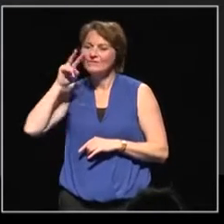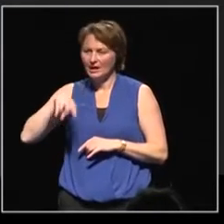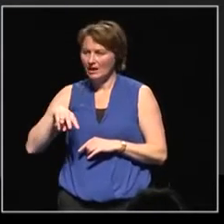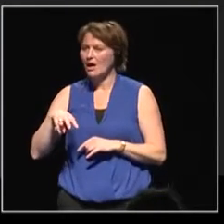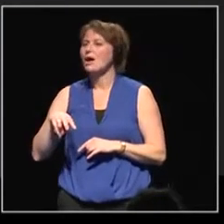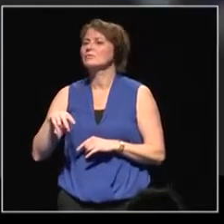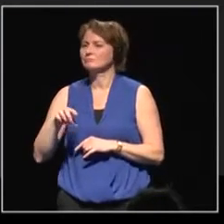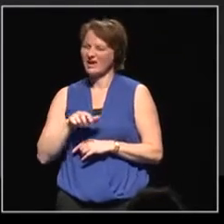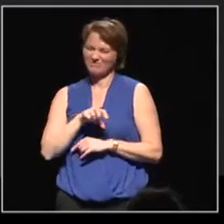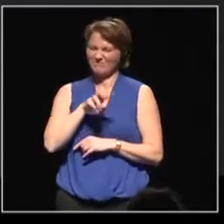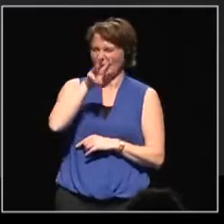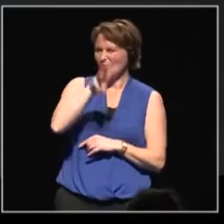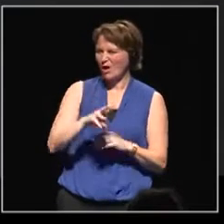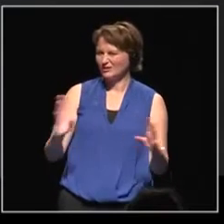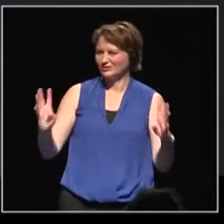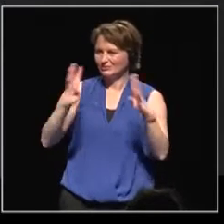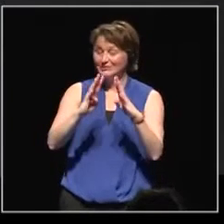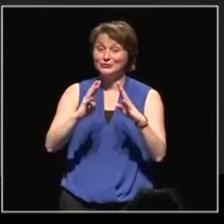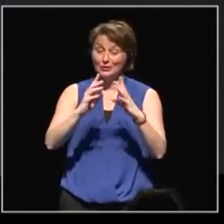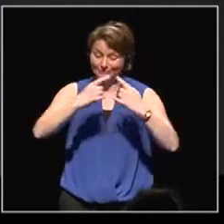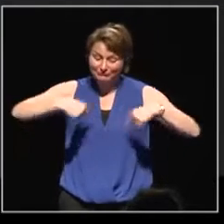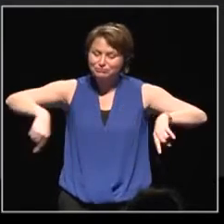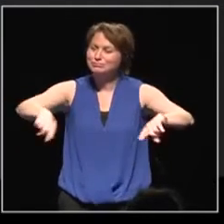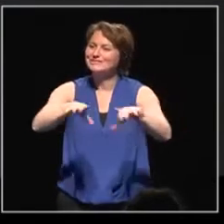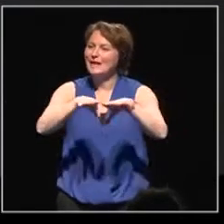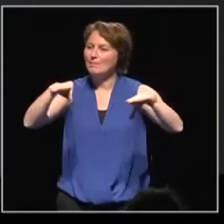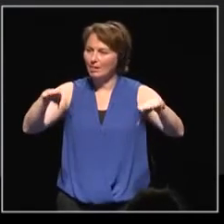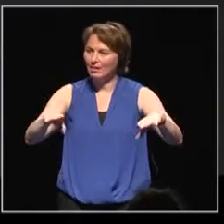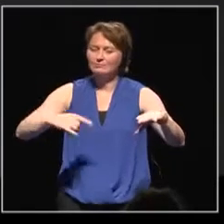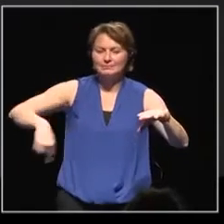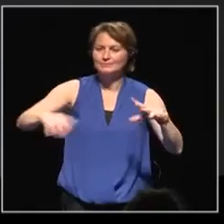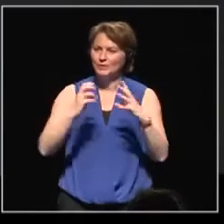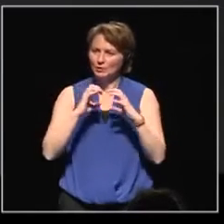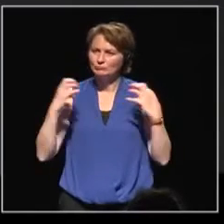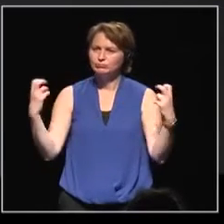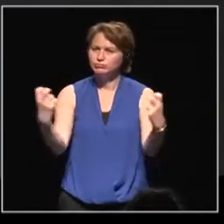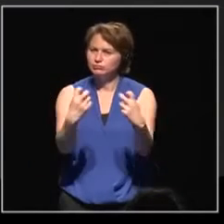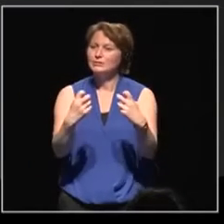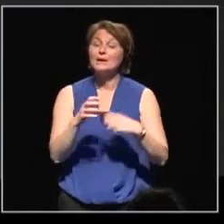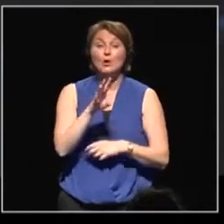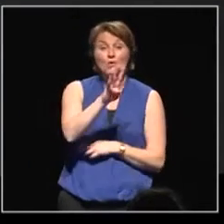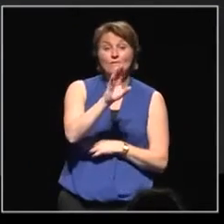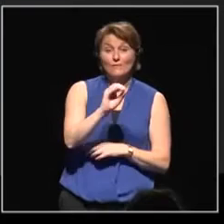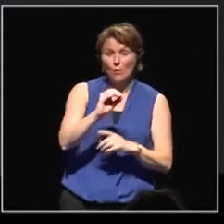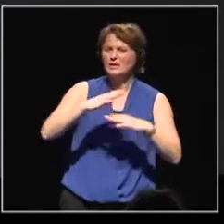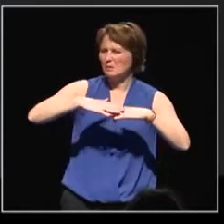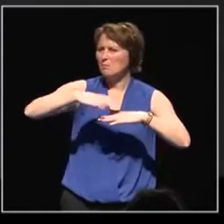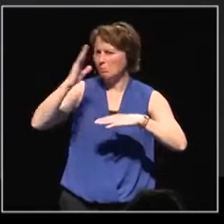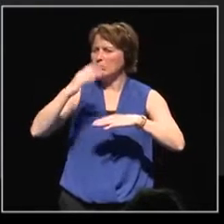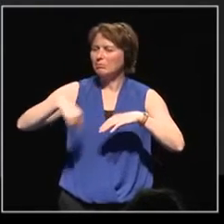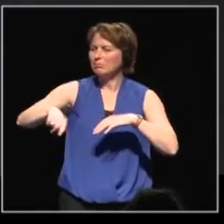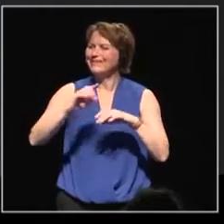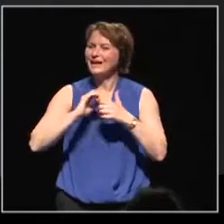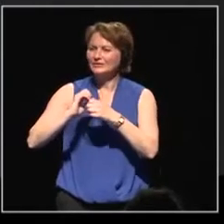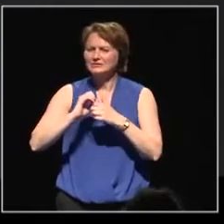And sitting around the table, as you say, we have 40 plus bodies and they are updating each other on